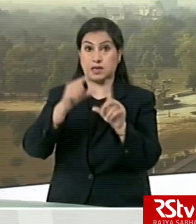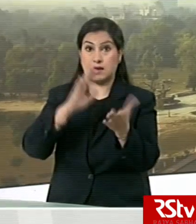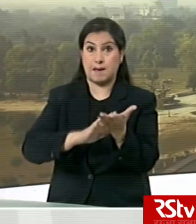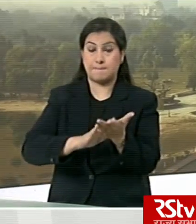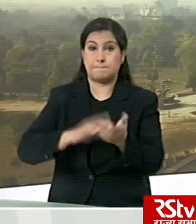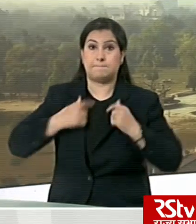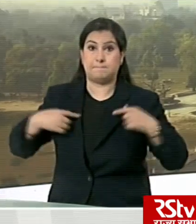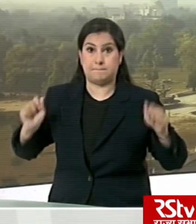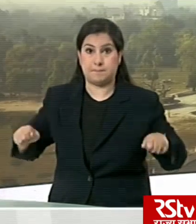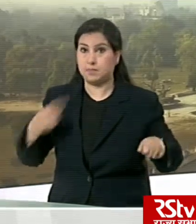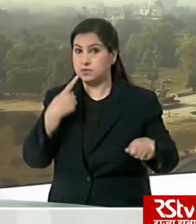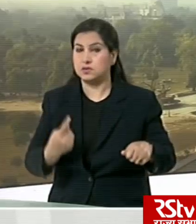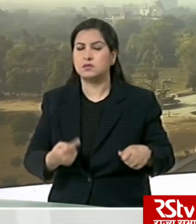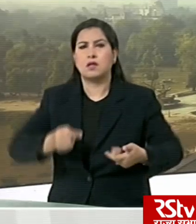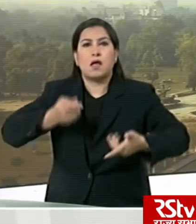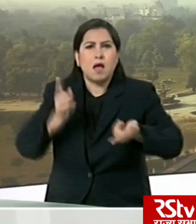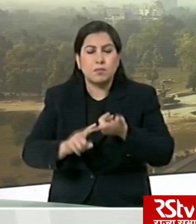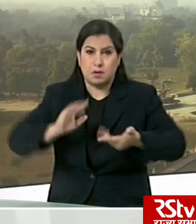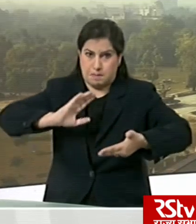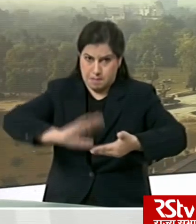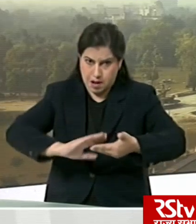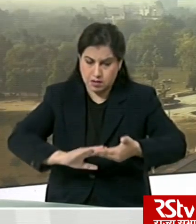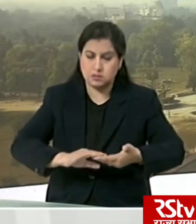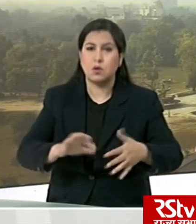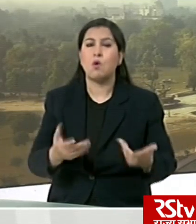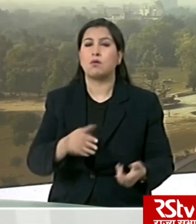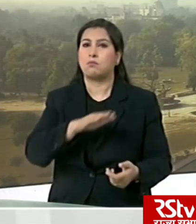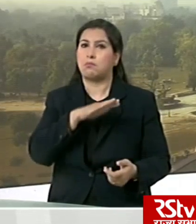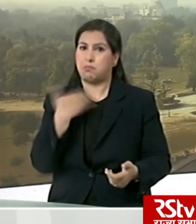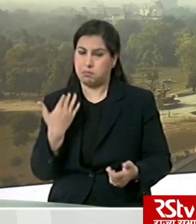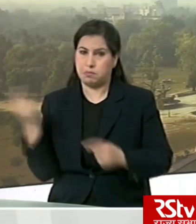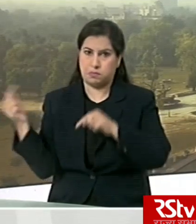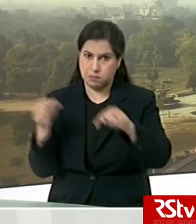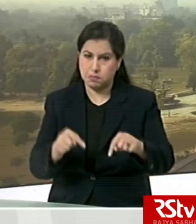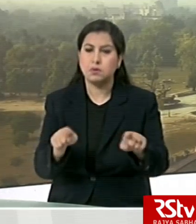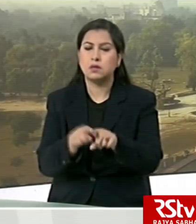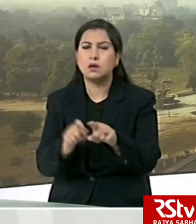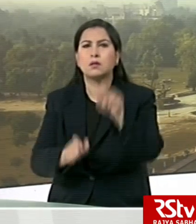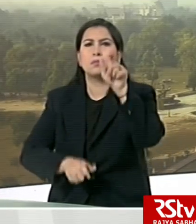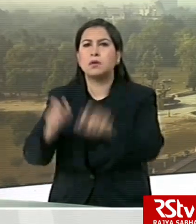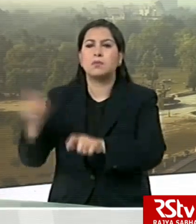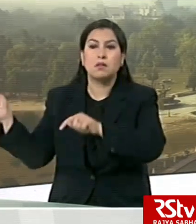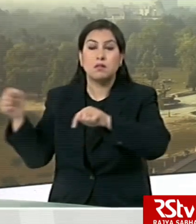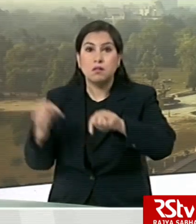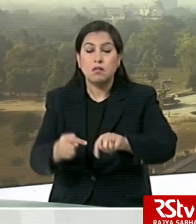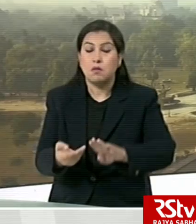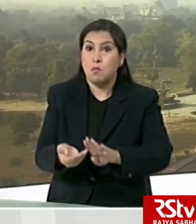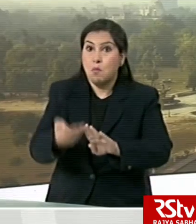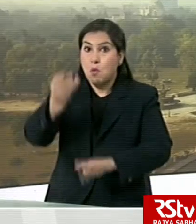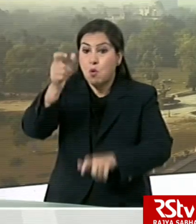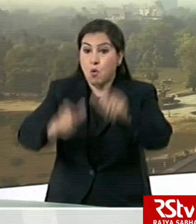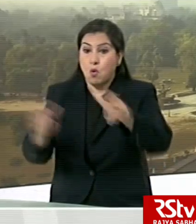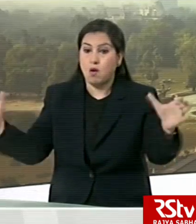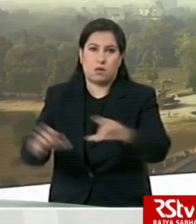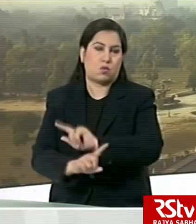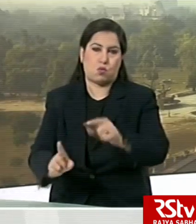regulate gatherings like marriages and funerals as well. And spitting in the public is punishable with a fine.